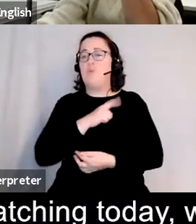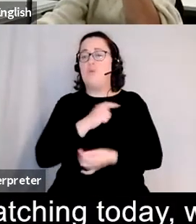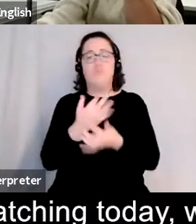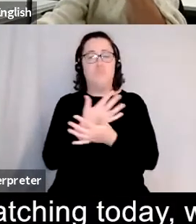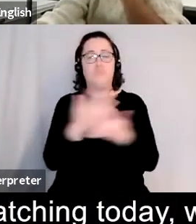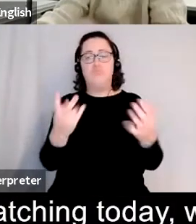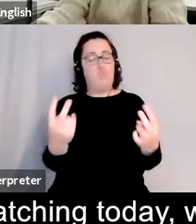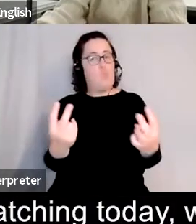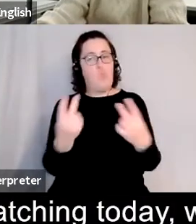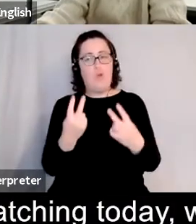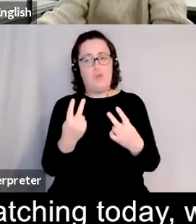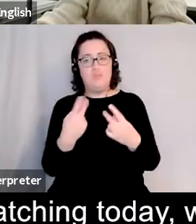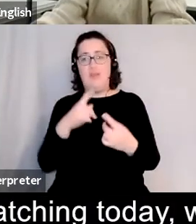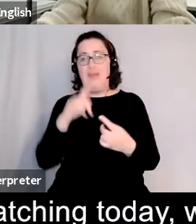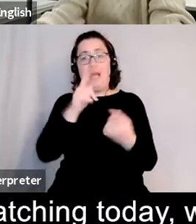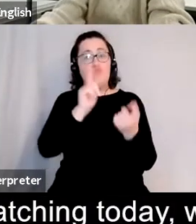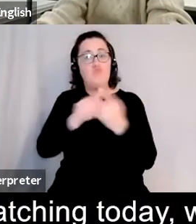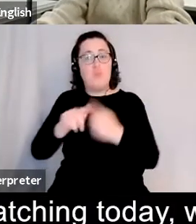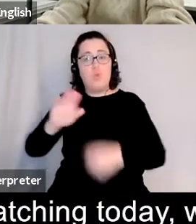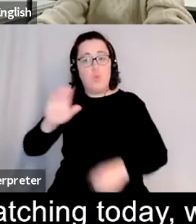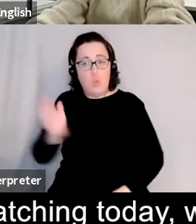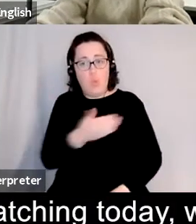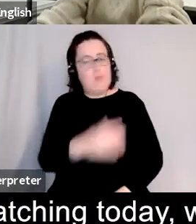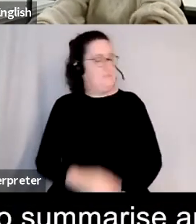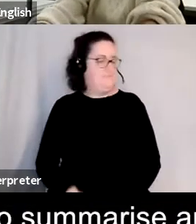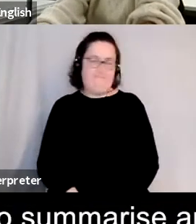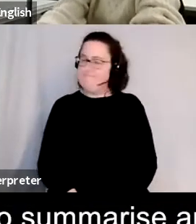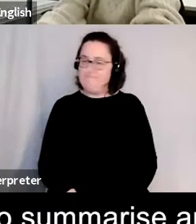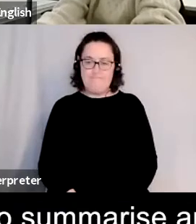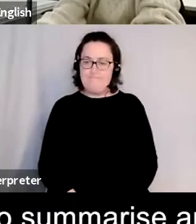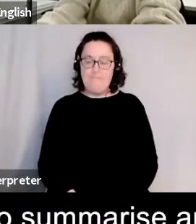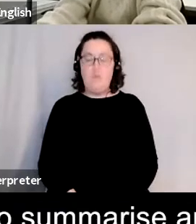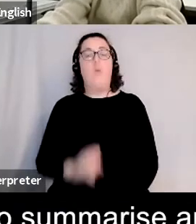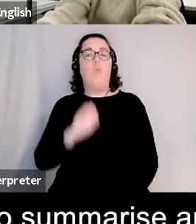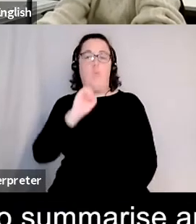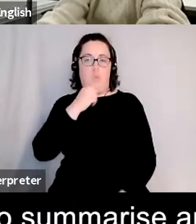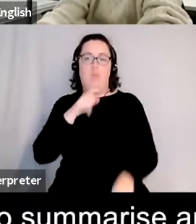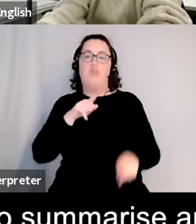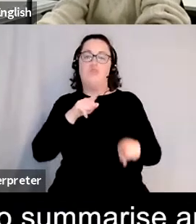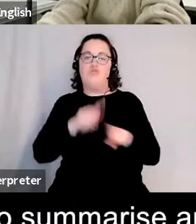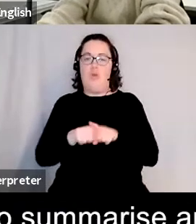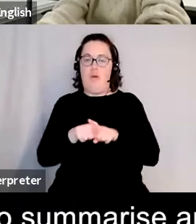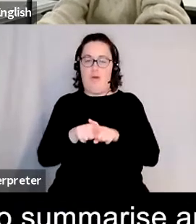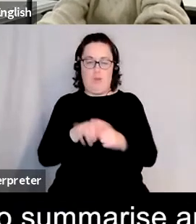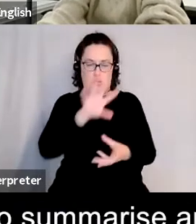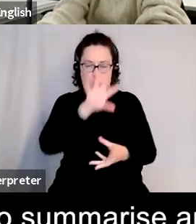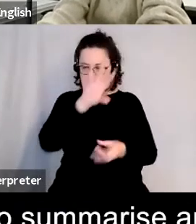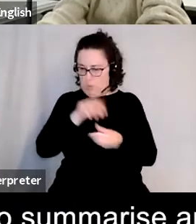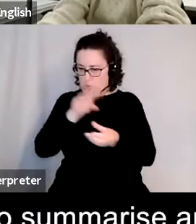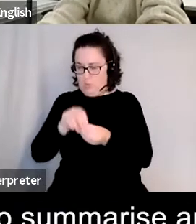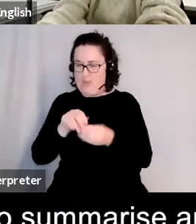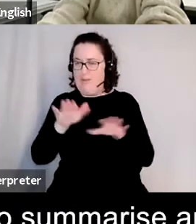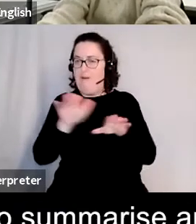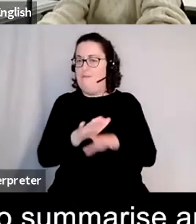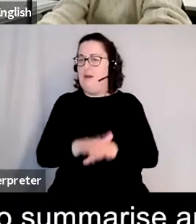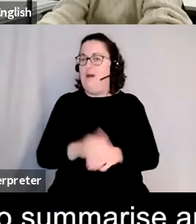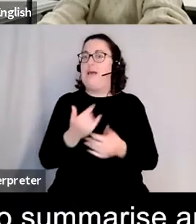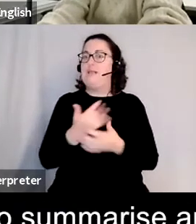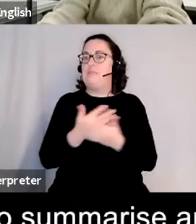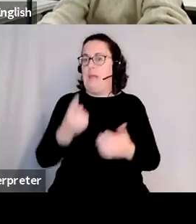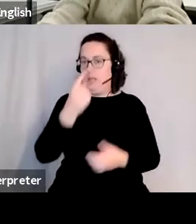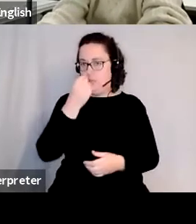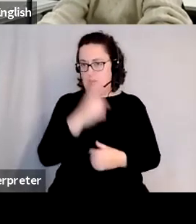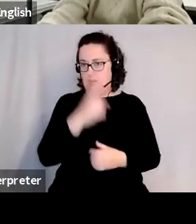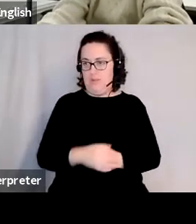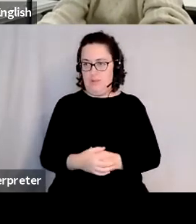we will not be able to answer all of your questions um but we'll try to to summarize and and address a few of these um towards